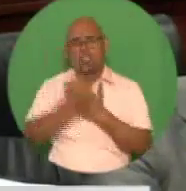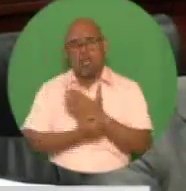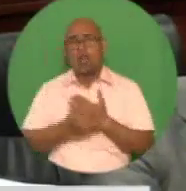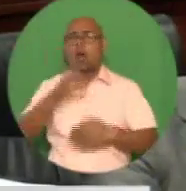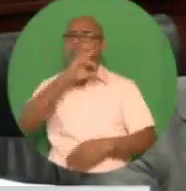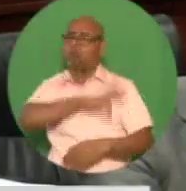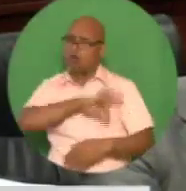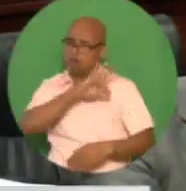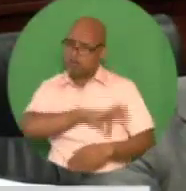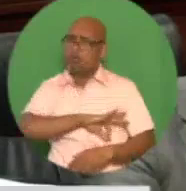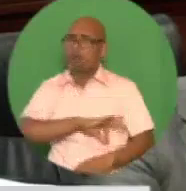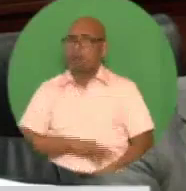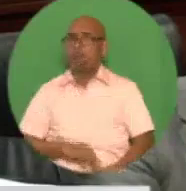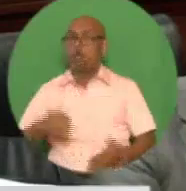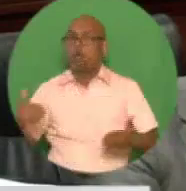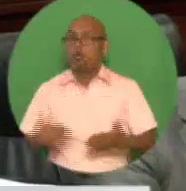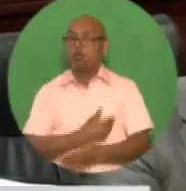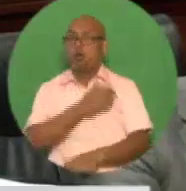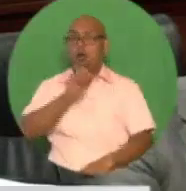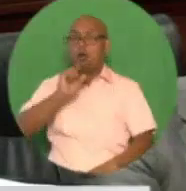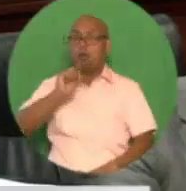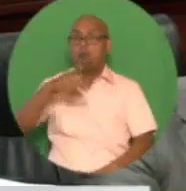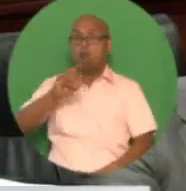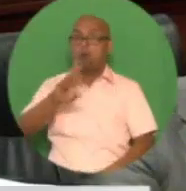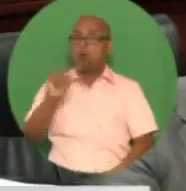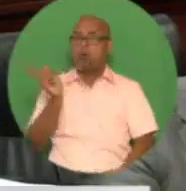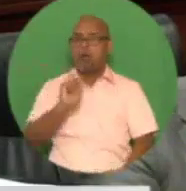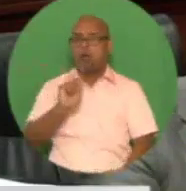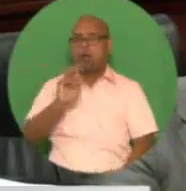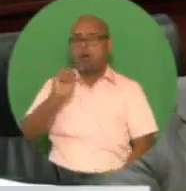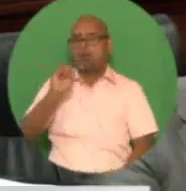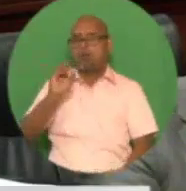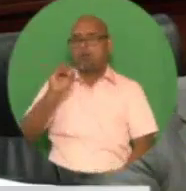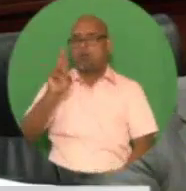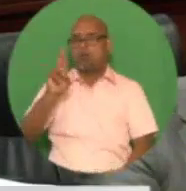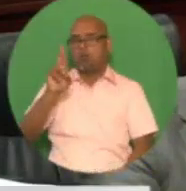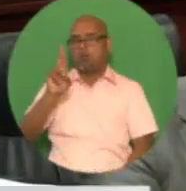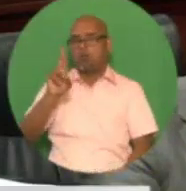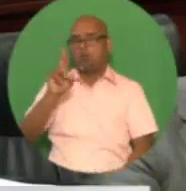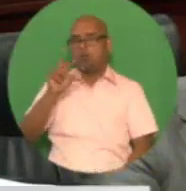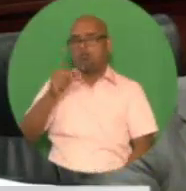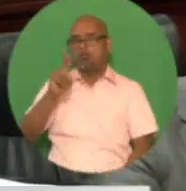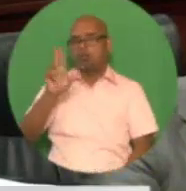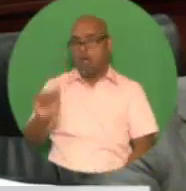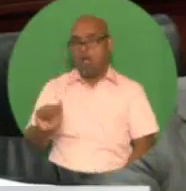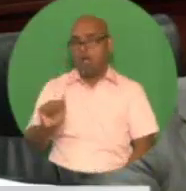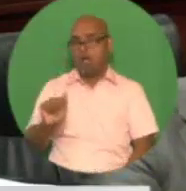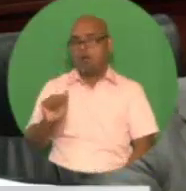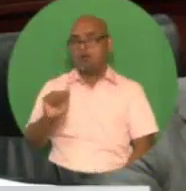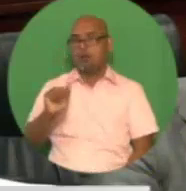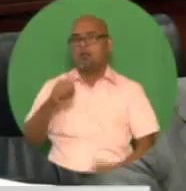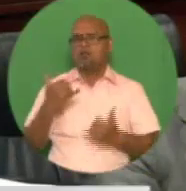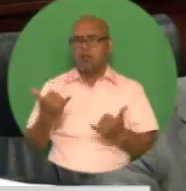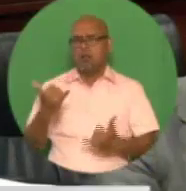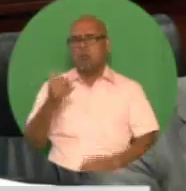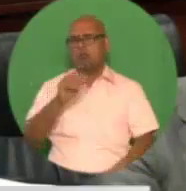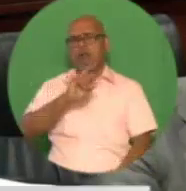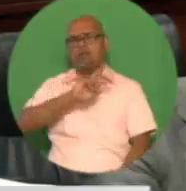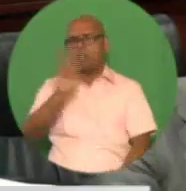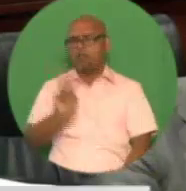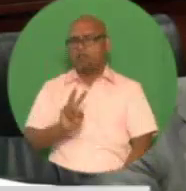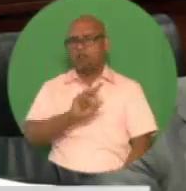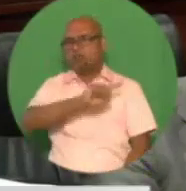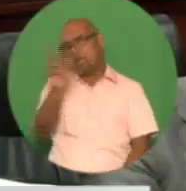A new fishing port in Moruga and associated facilities is in the design stage and will include a